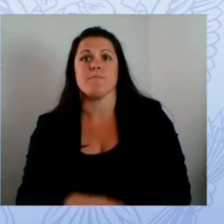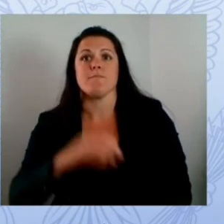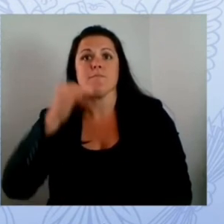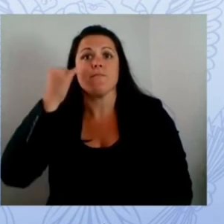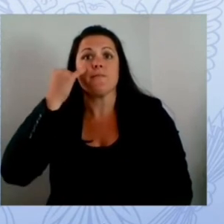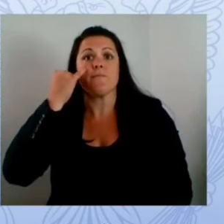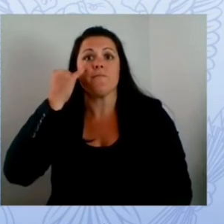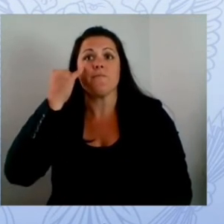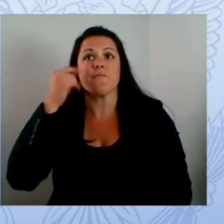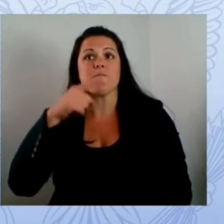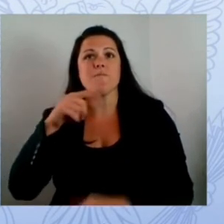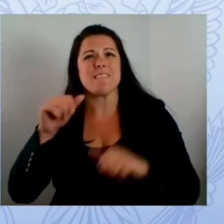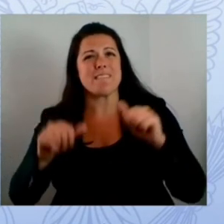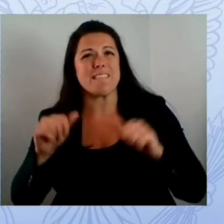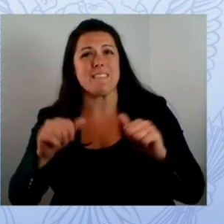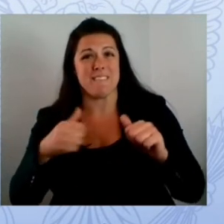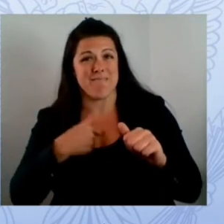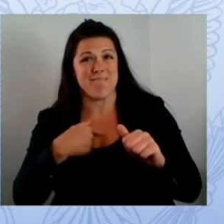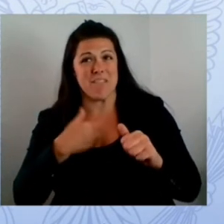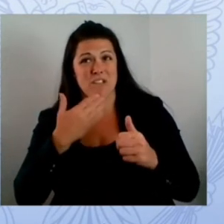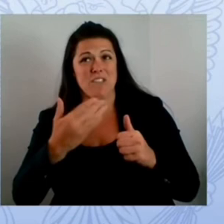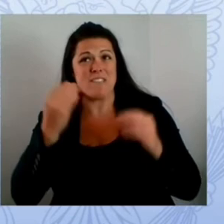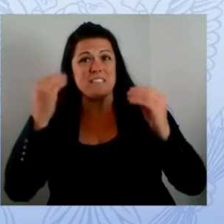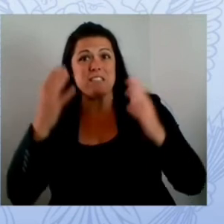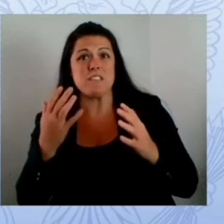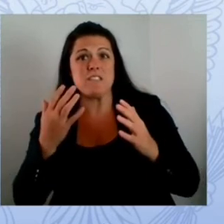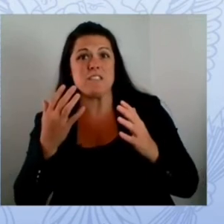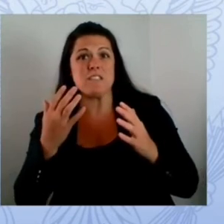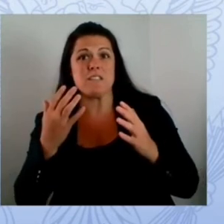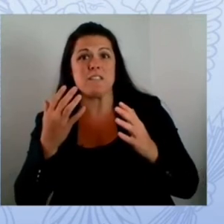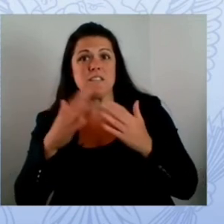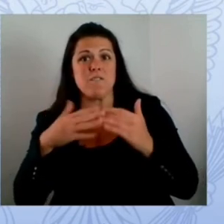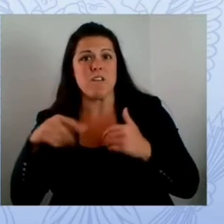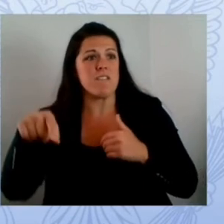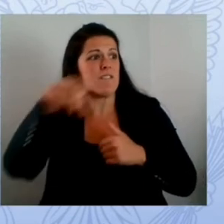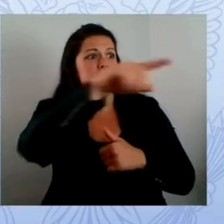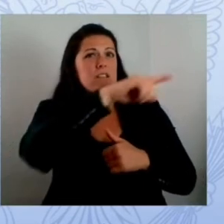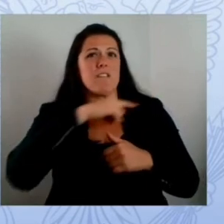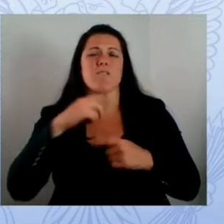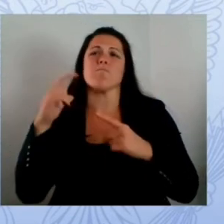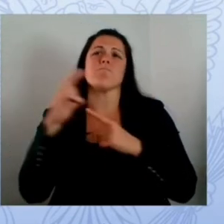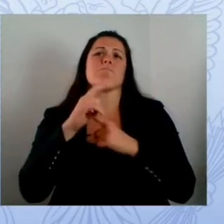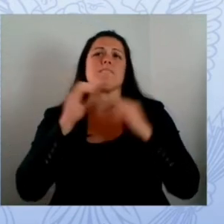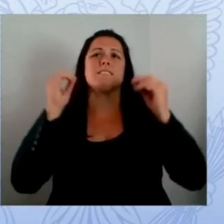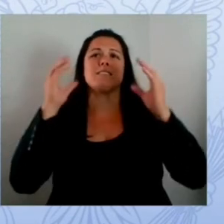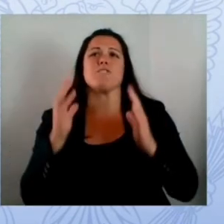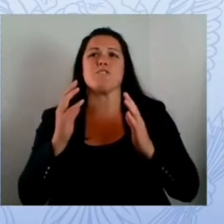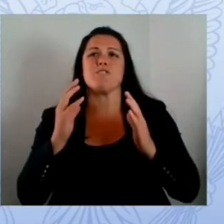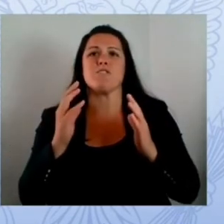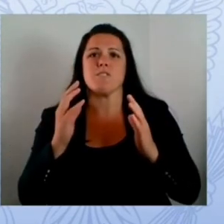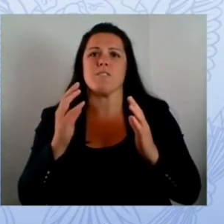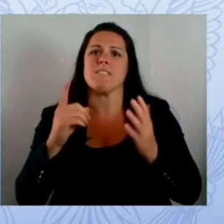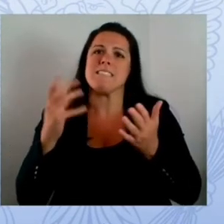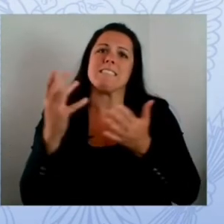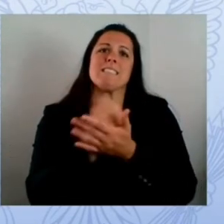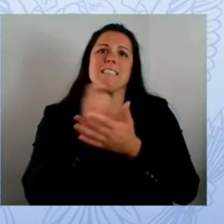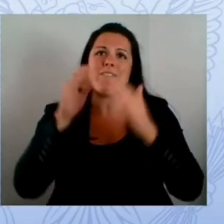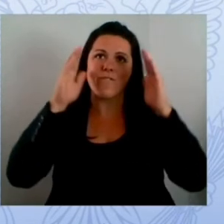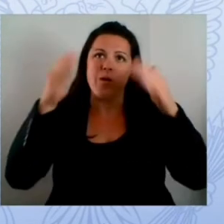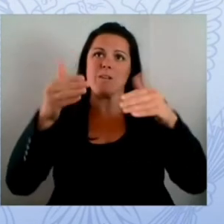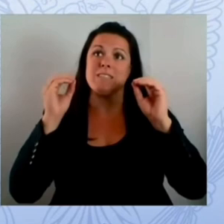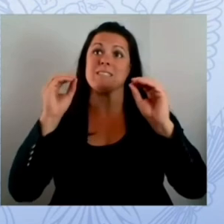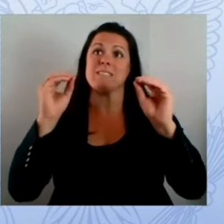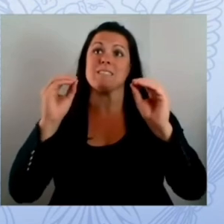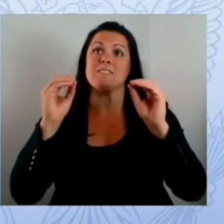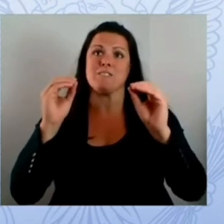put those would put that to rest i'd like to now turn it over to the deputy director of the fbi who had a minor crisis right